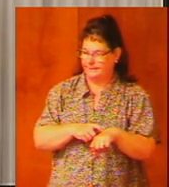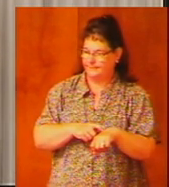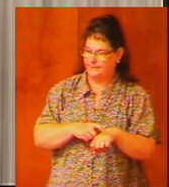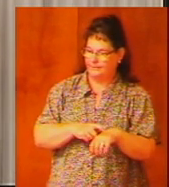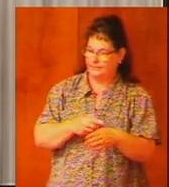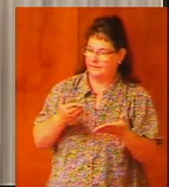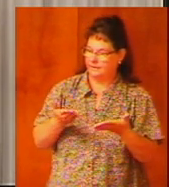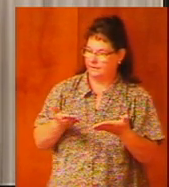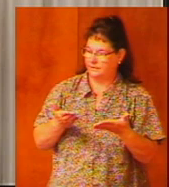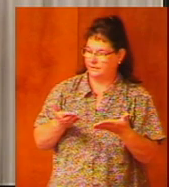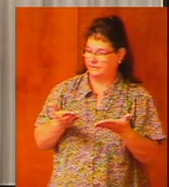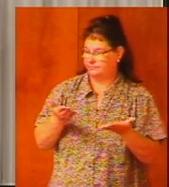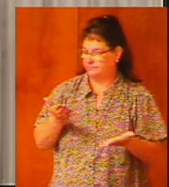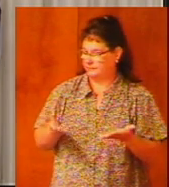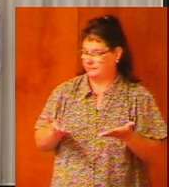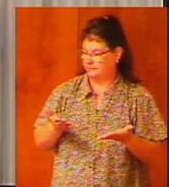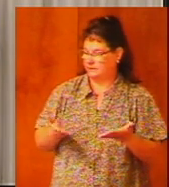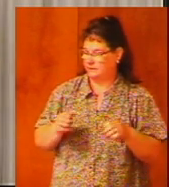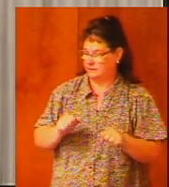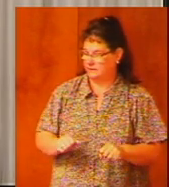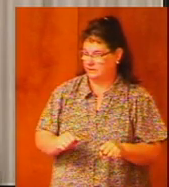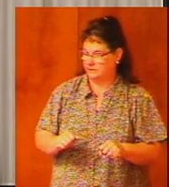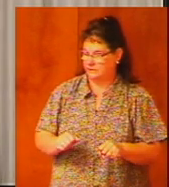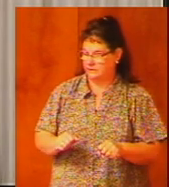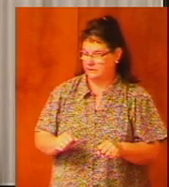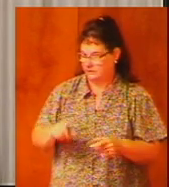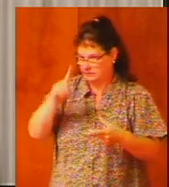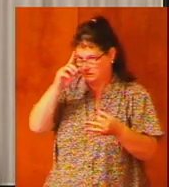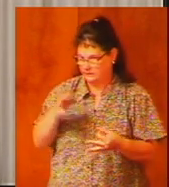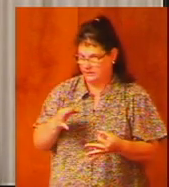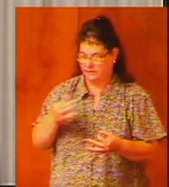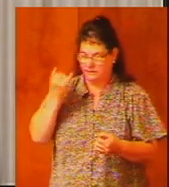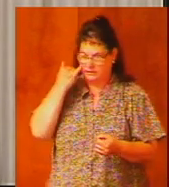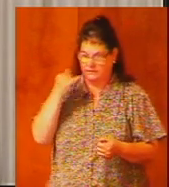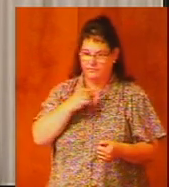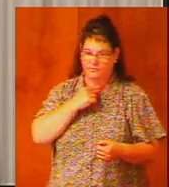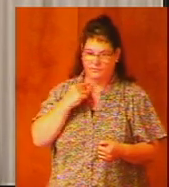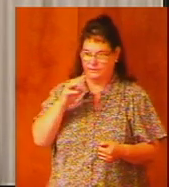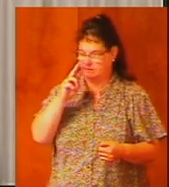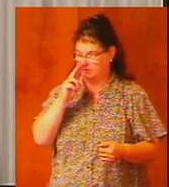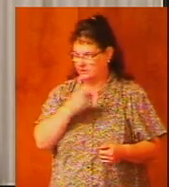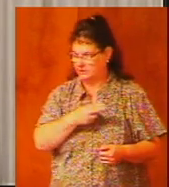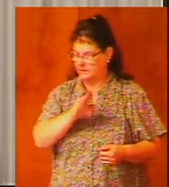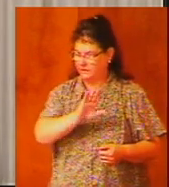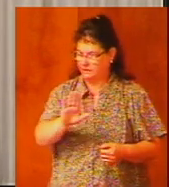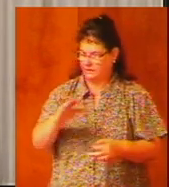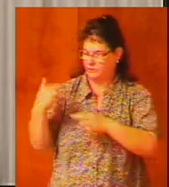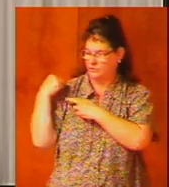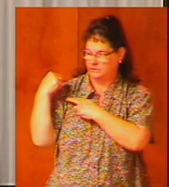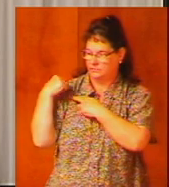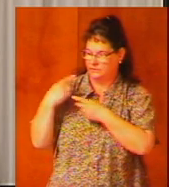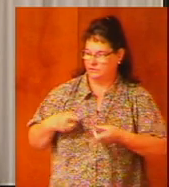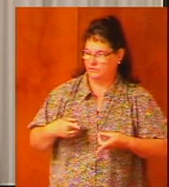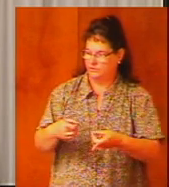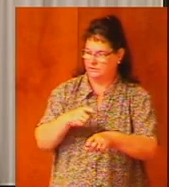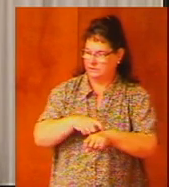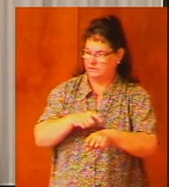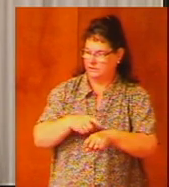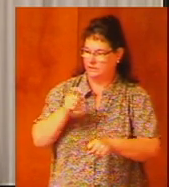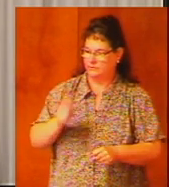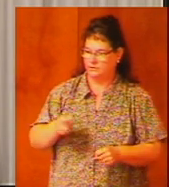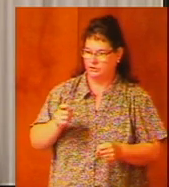isn't it safe to conclude that if the priests neglected their responsibility in the time of the judges